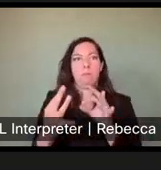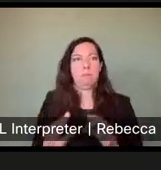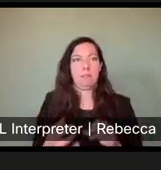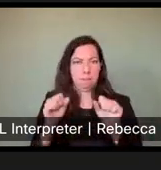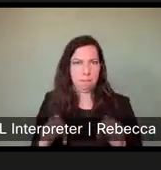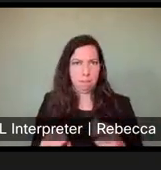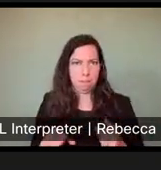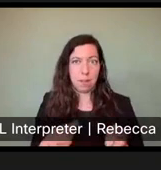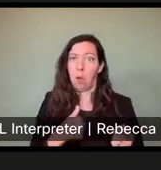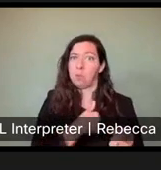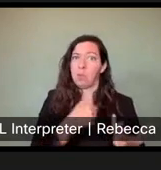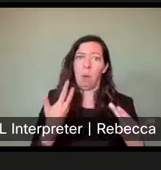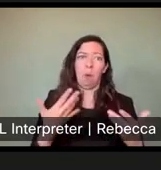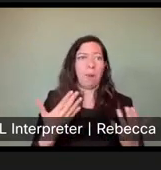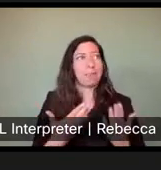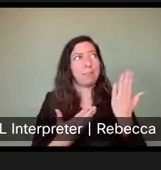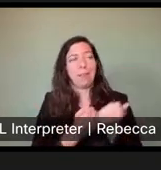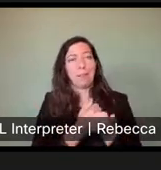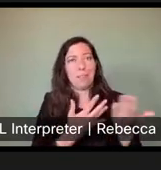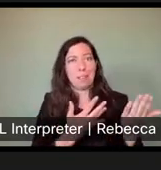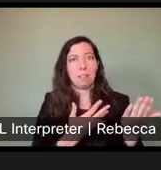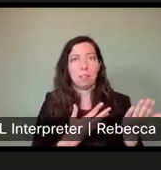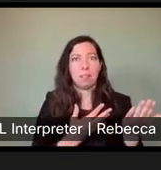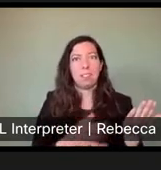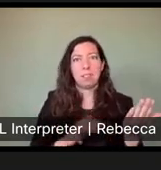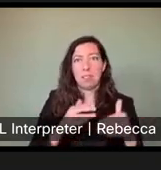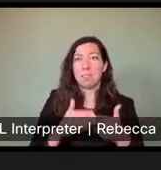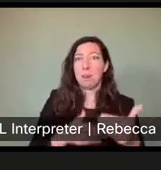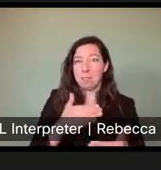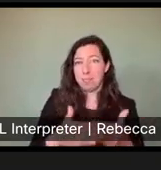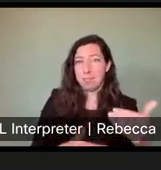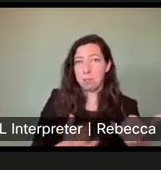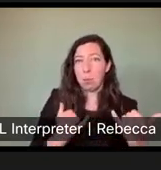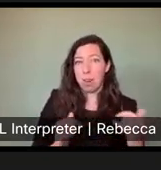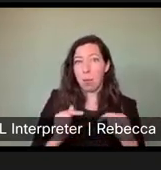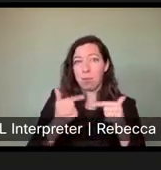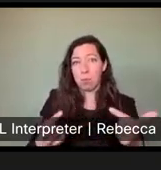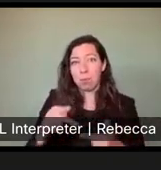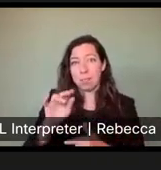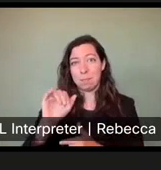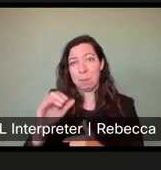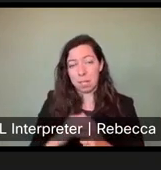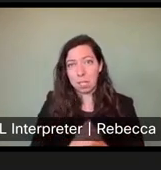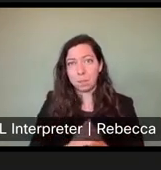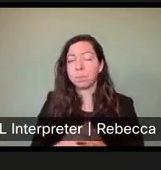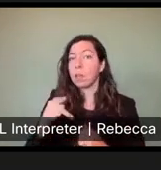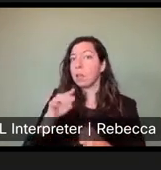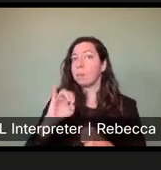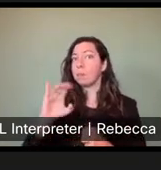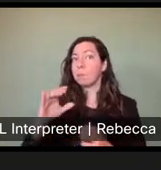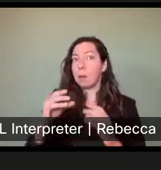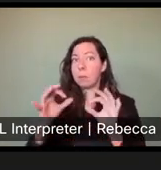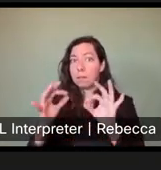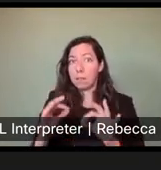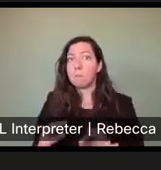recommendations, and now we're going to the public and getting your input. And then based off of the public input that we receive, we'll